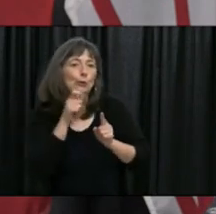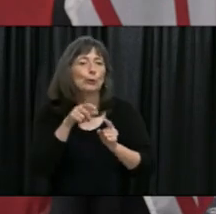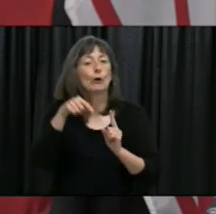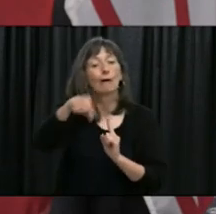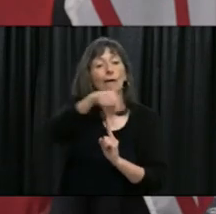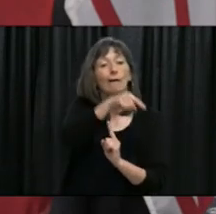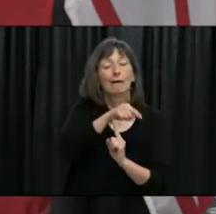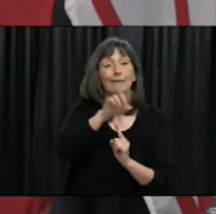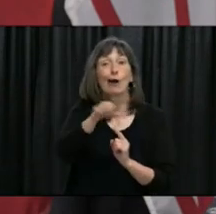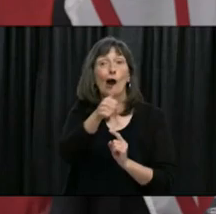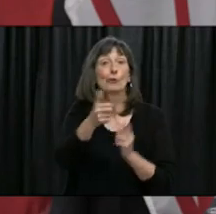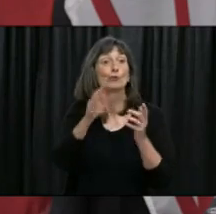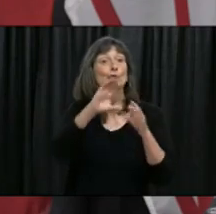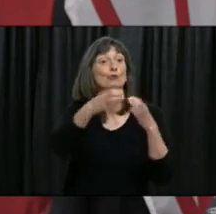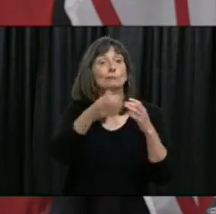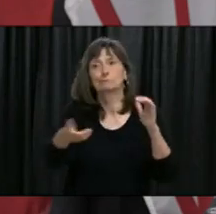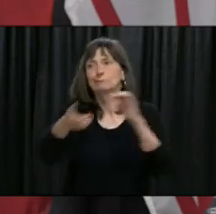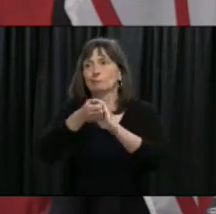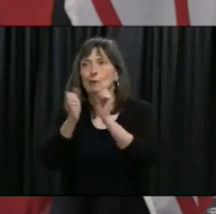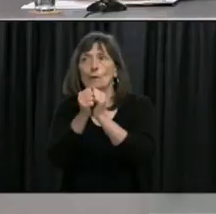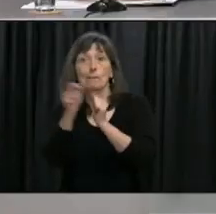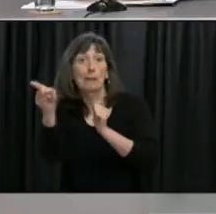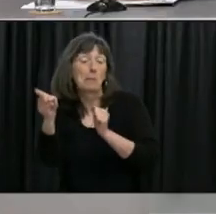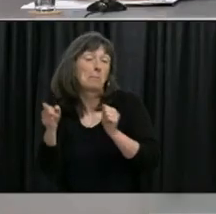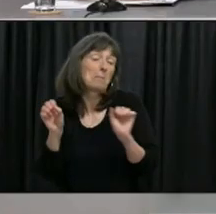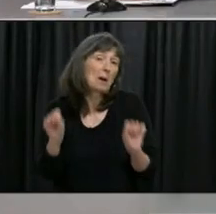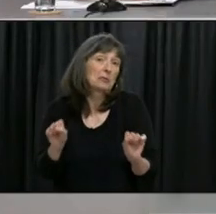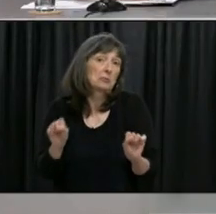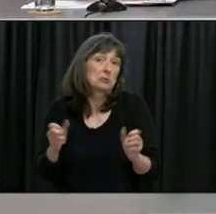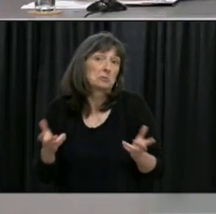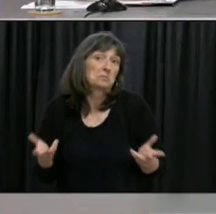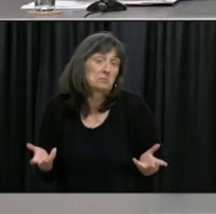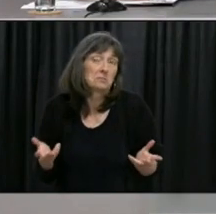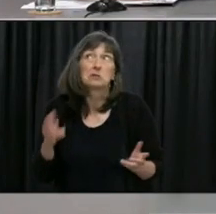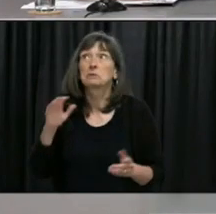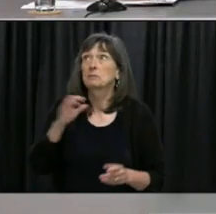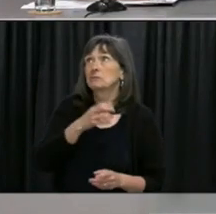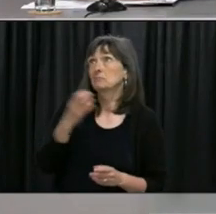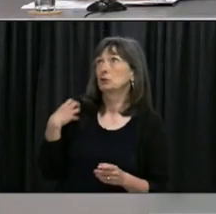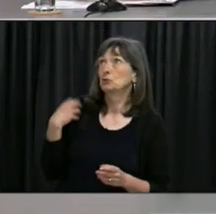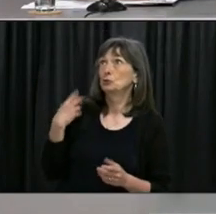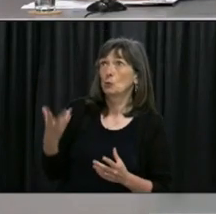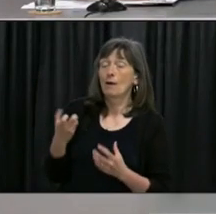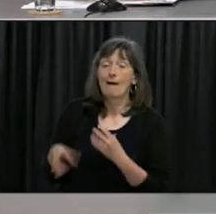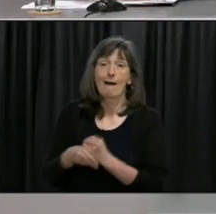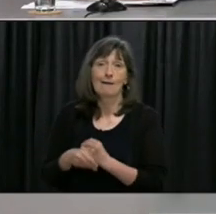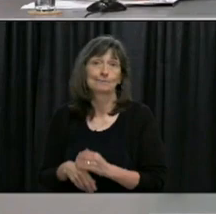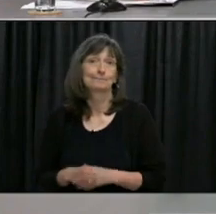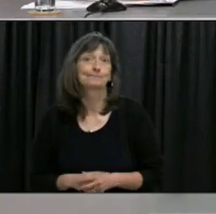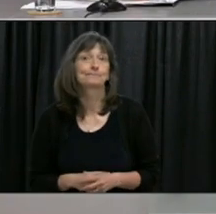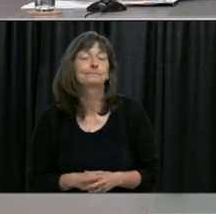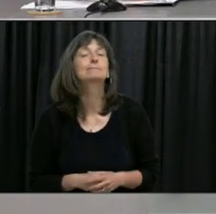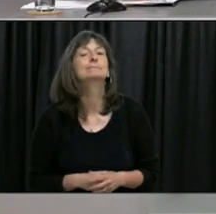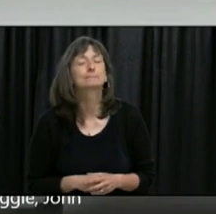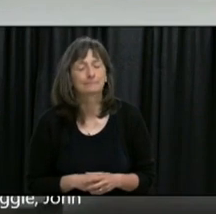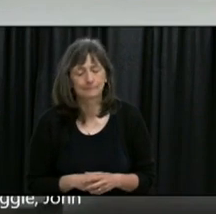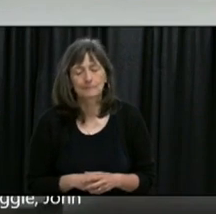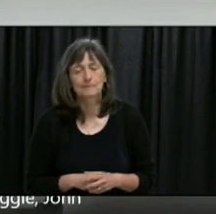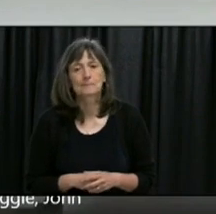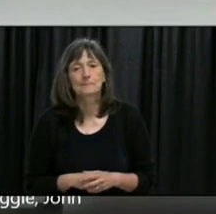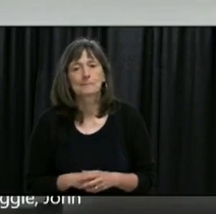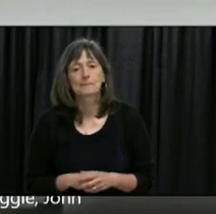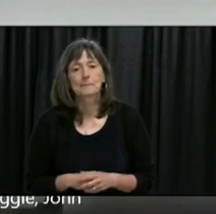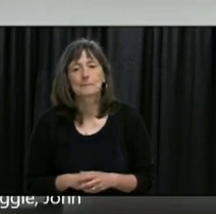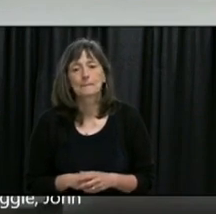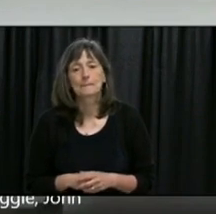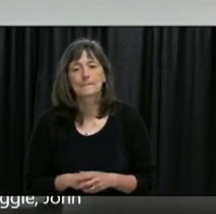impacted by COVID so John I'm sure you have some comments to be able to expand on that a little bit yeah thanks very much I mean I